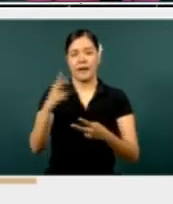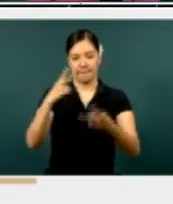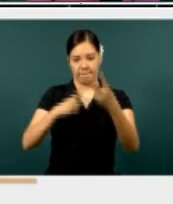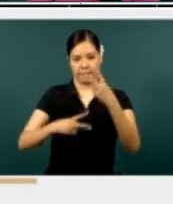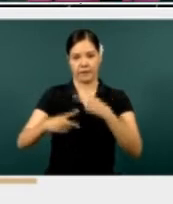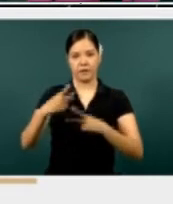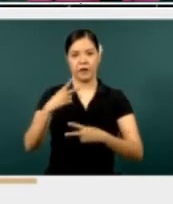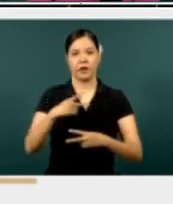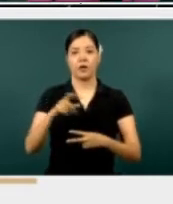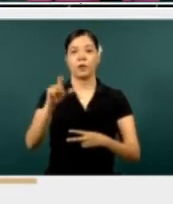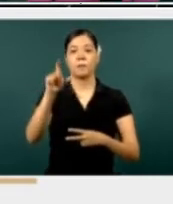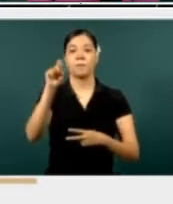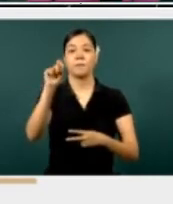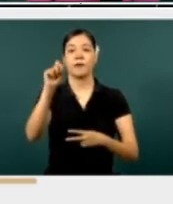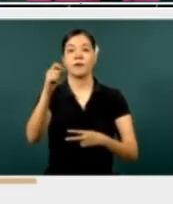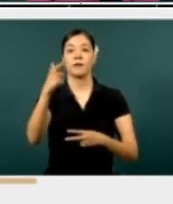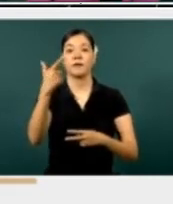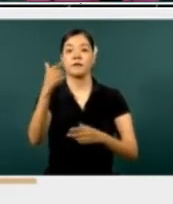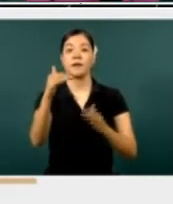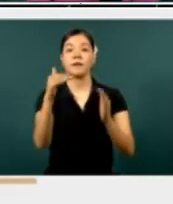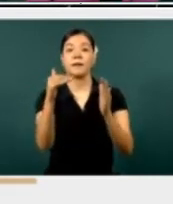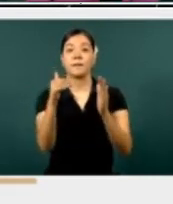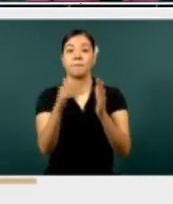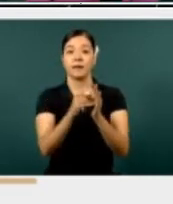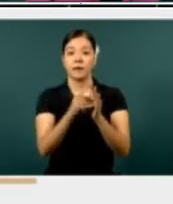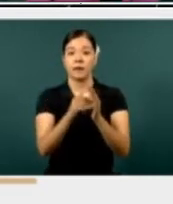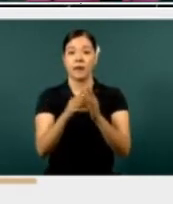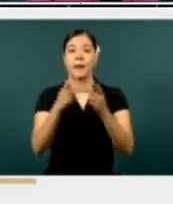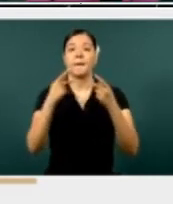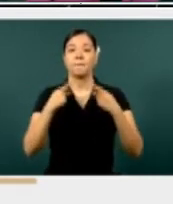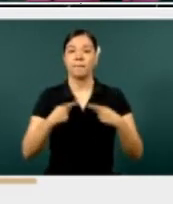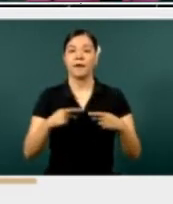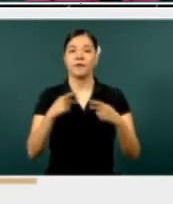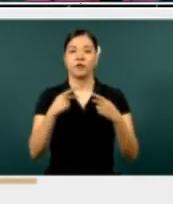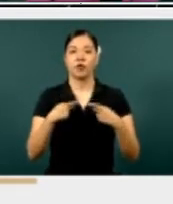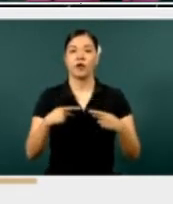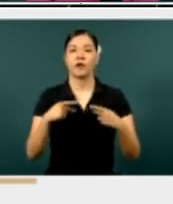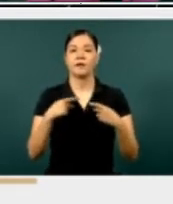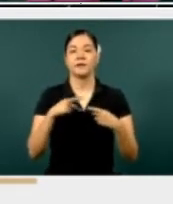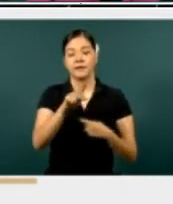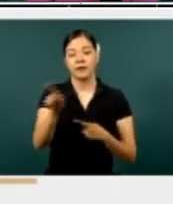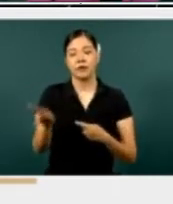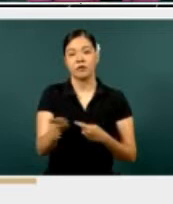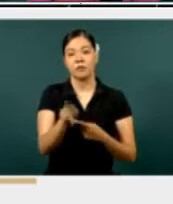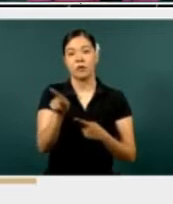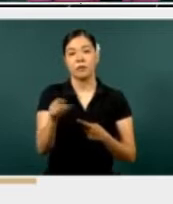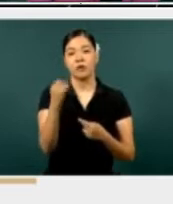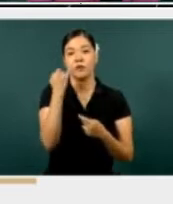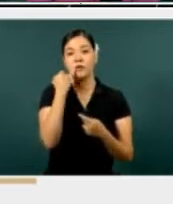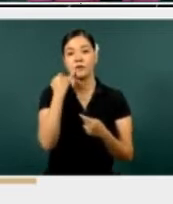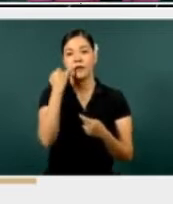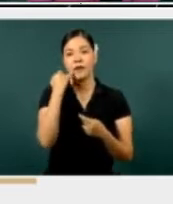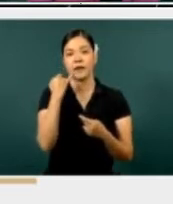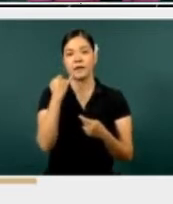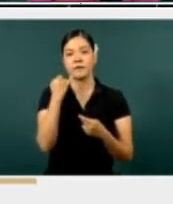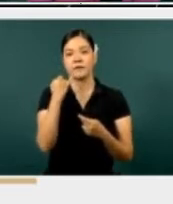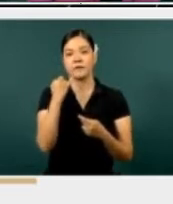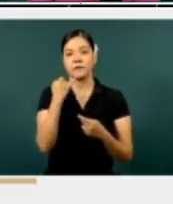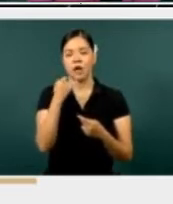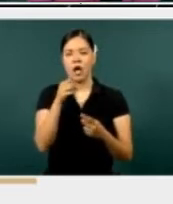2,700, uh, authorities and representatives of the people, of the, uh, people.